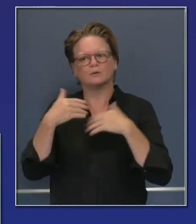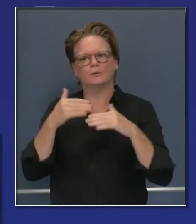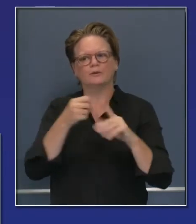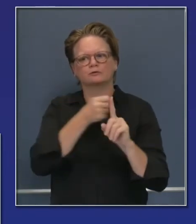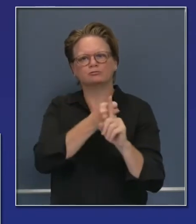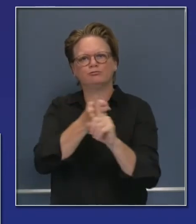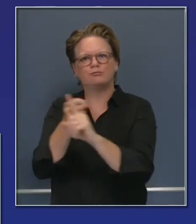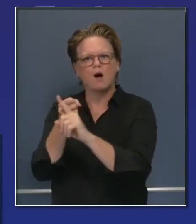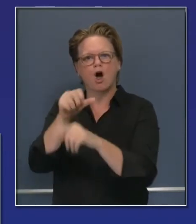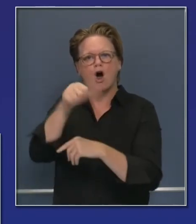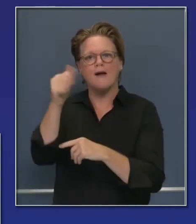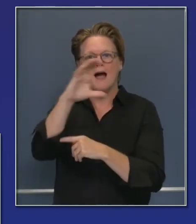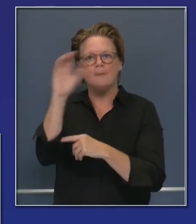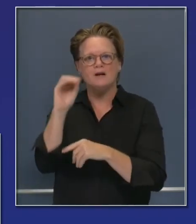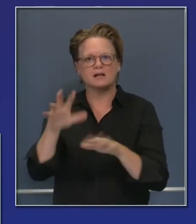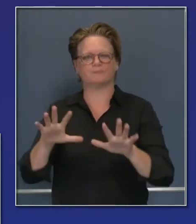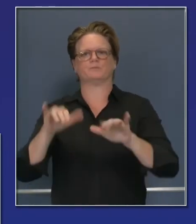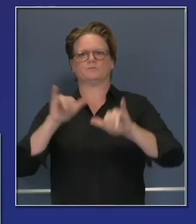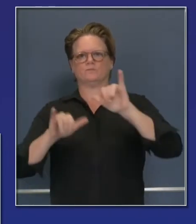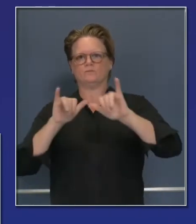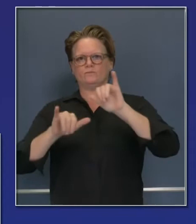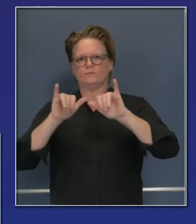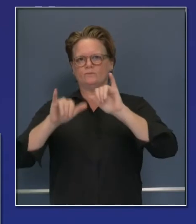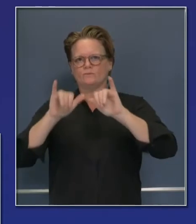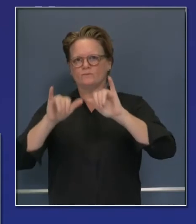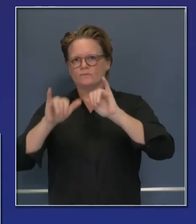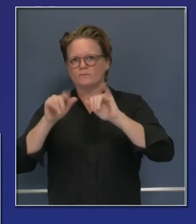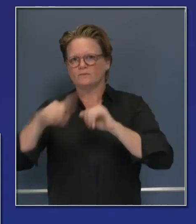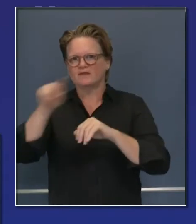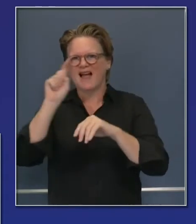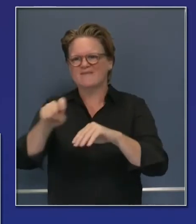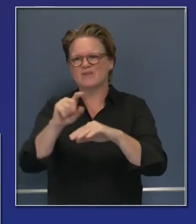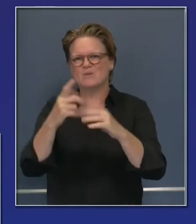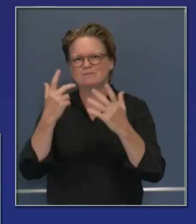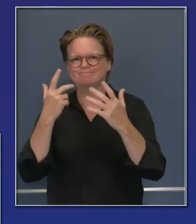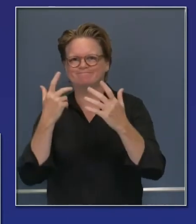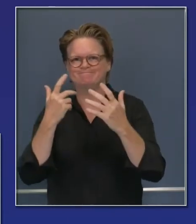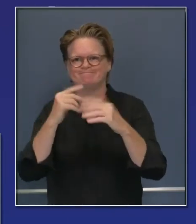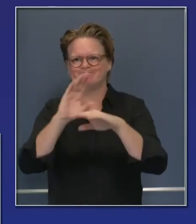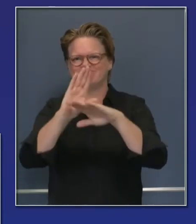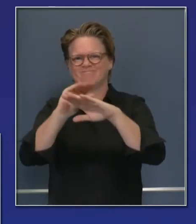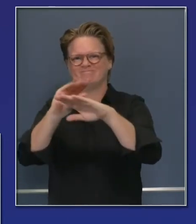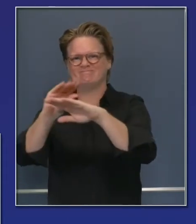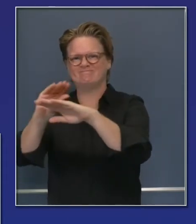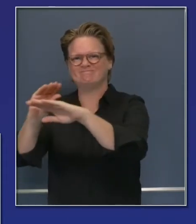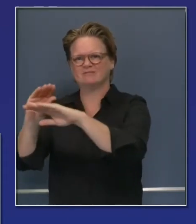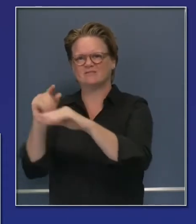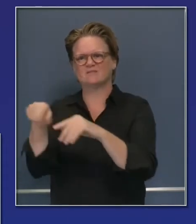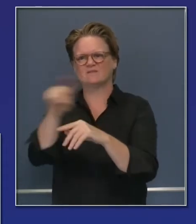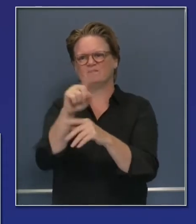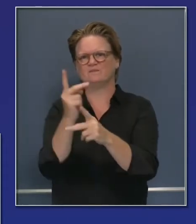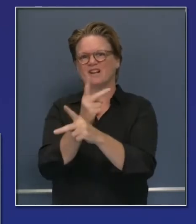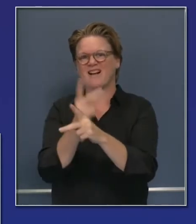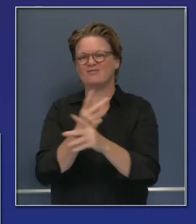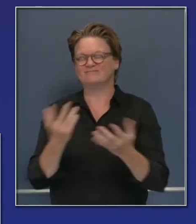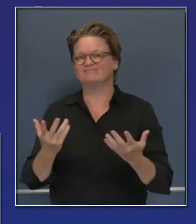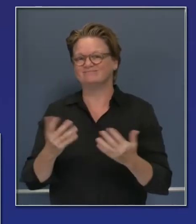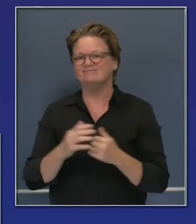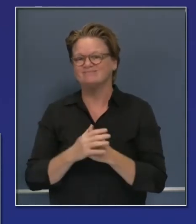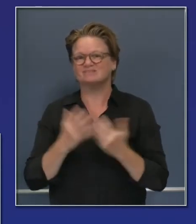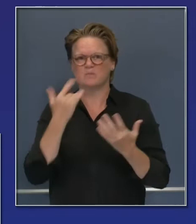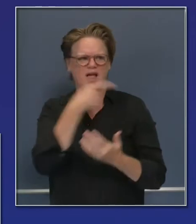only in this context, but have impact more broadly to the testing market because of the